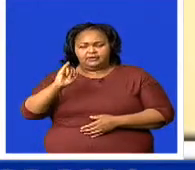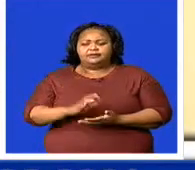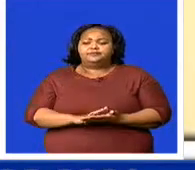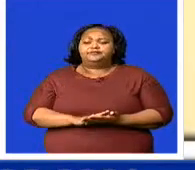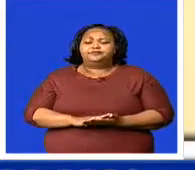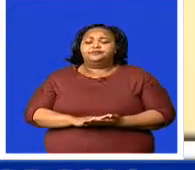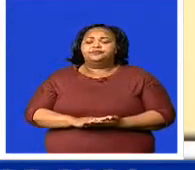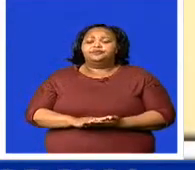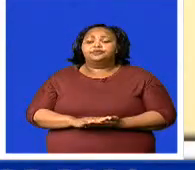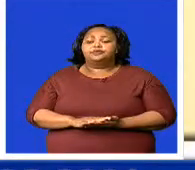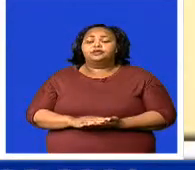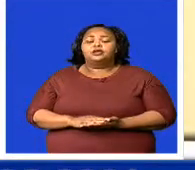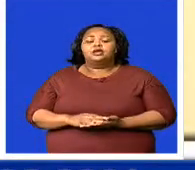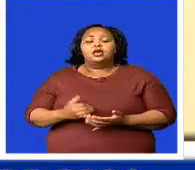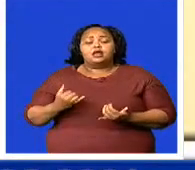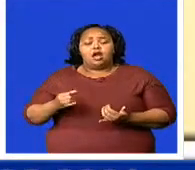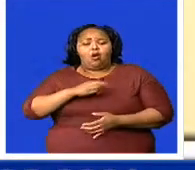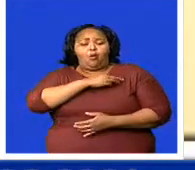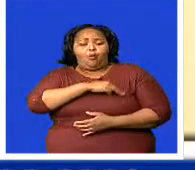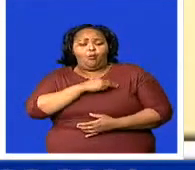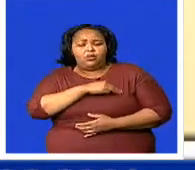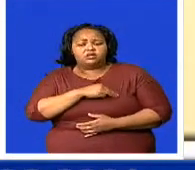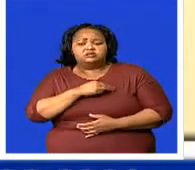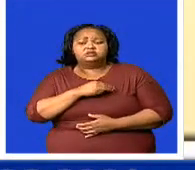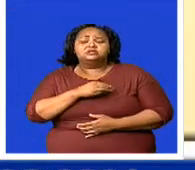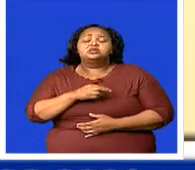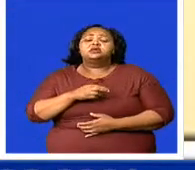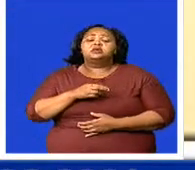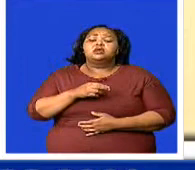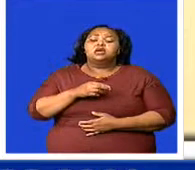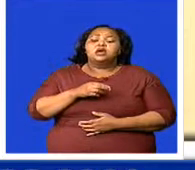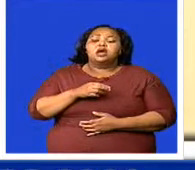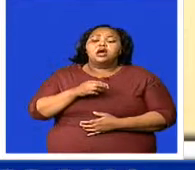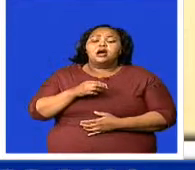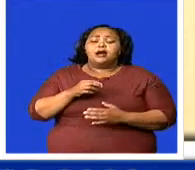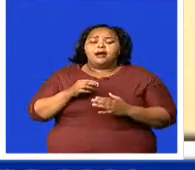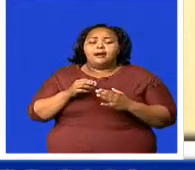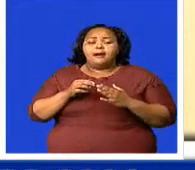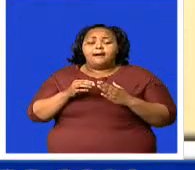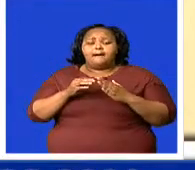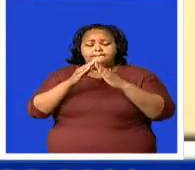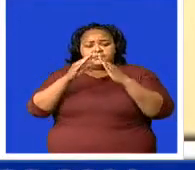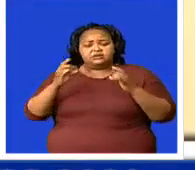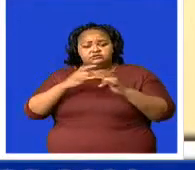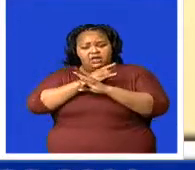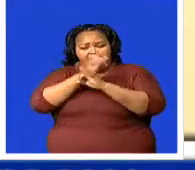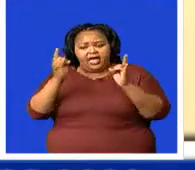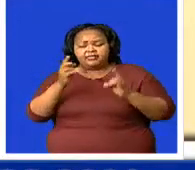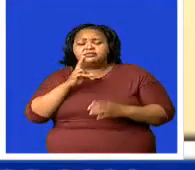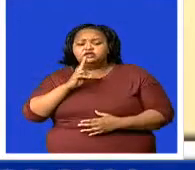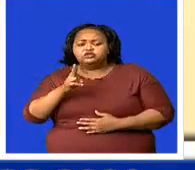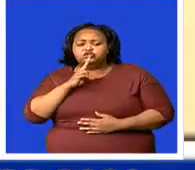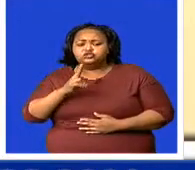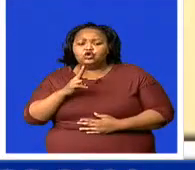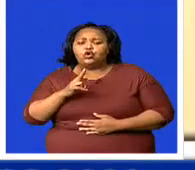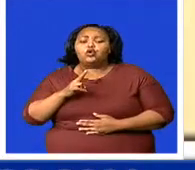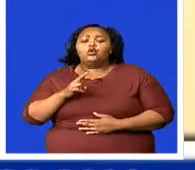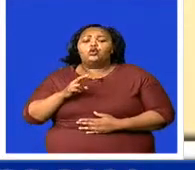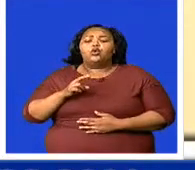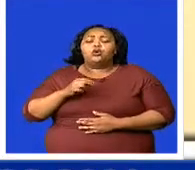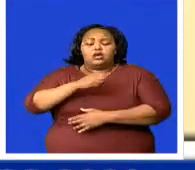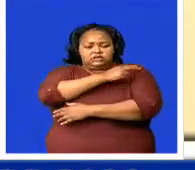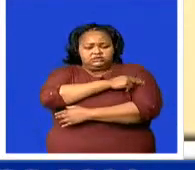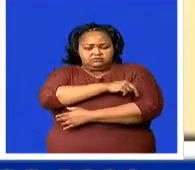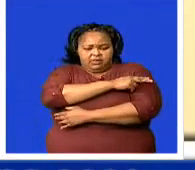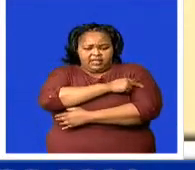to ensure that the facility continues to uphold such high